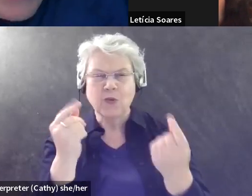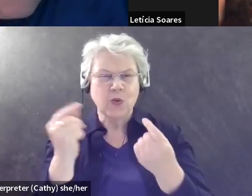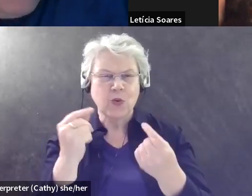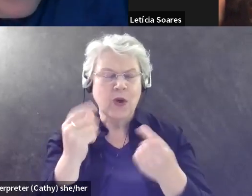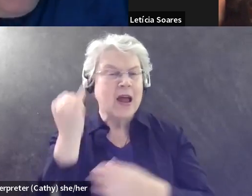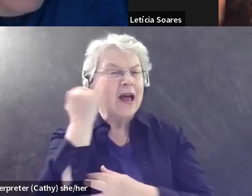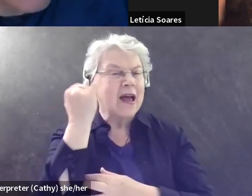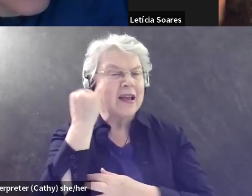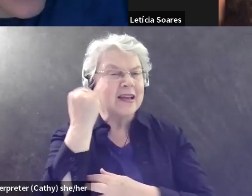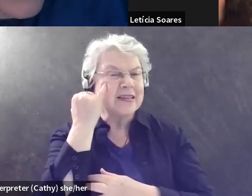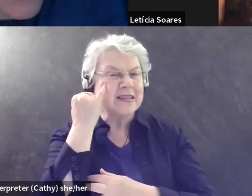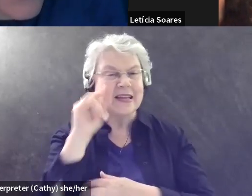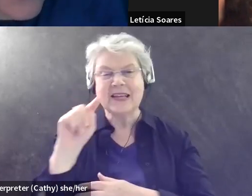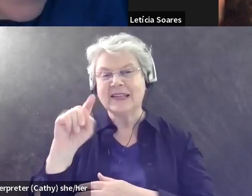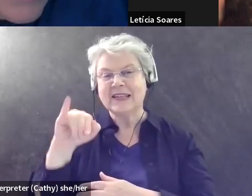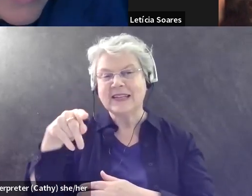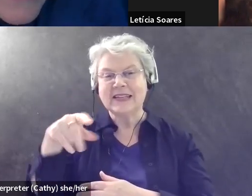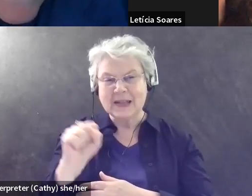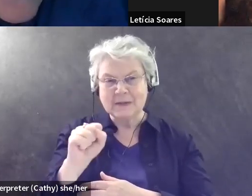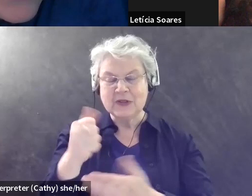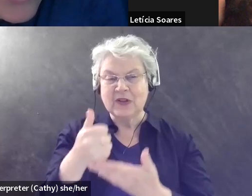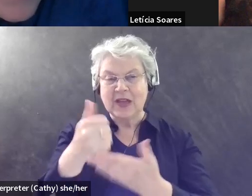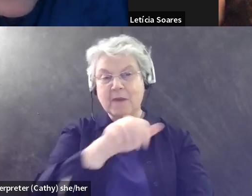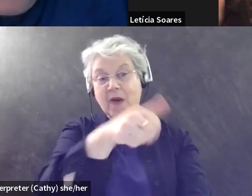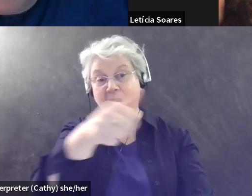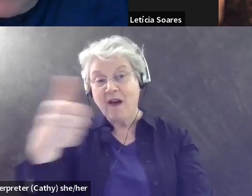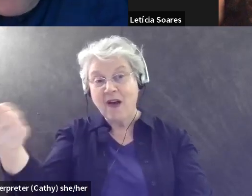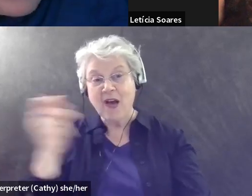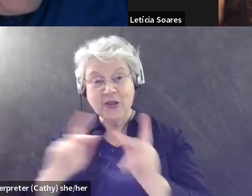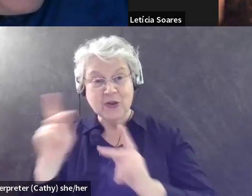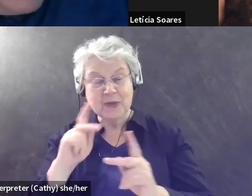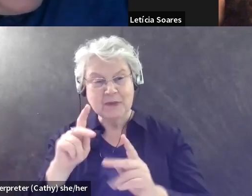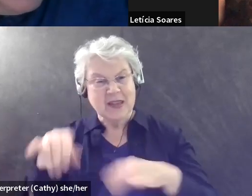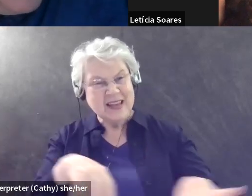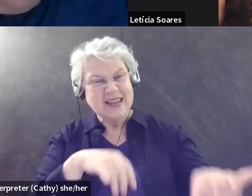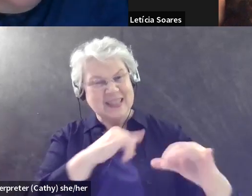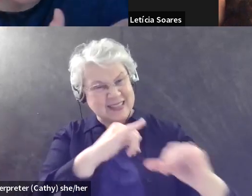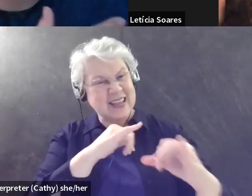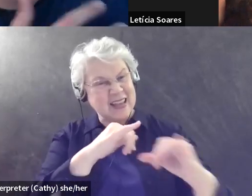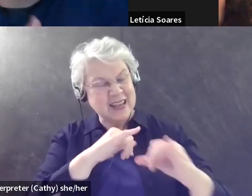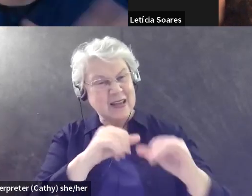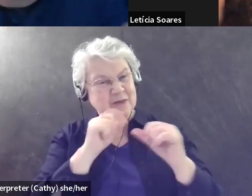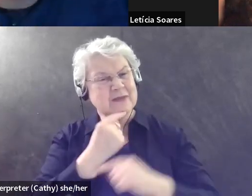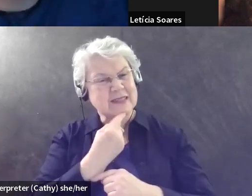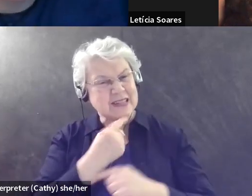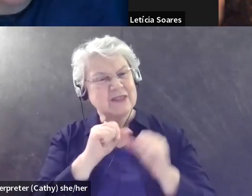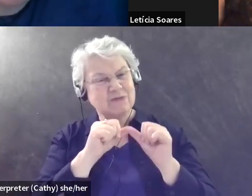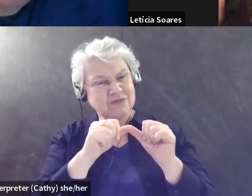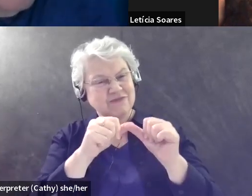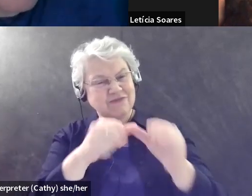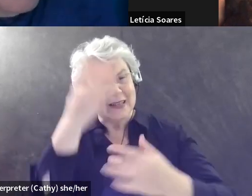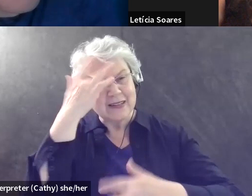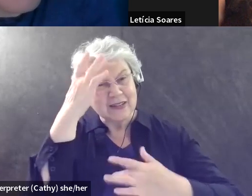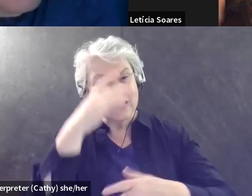tricks do you have, um, for other folks who, um, who may have similar chronic illnesses, um, for, to help that help you go